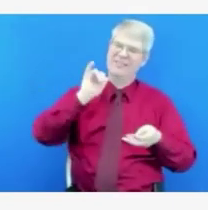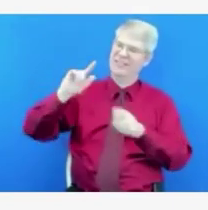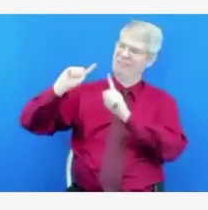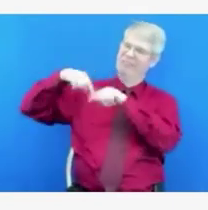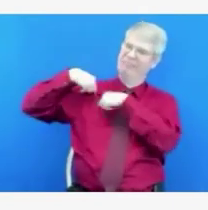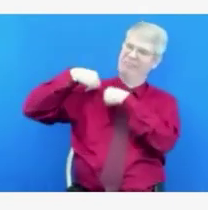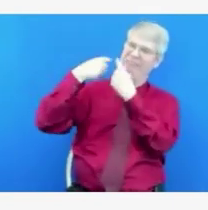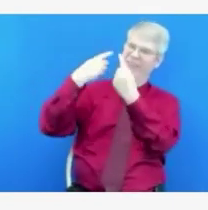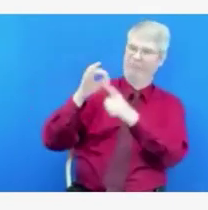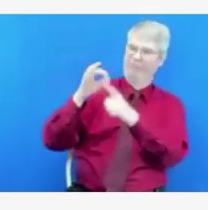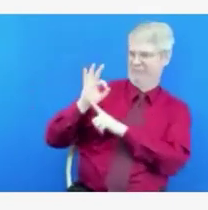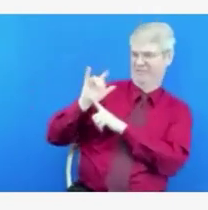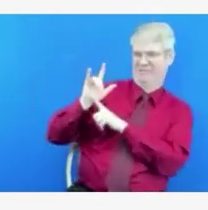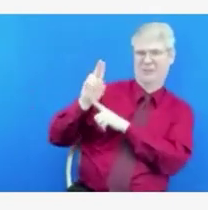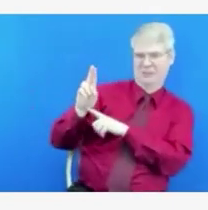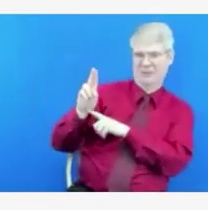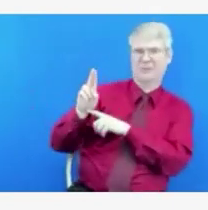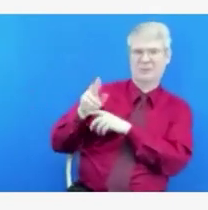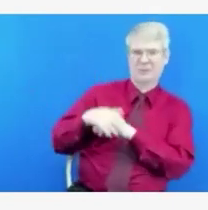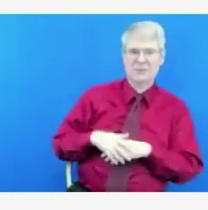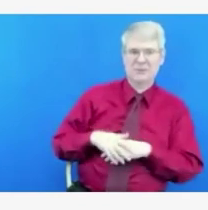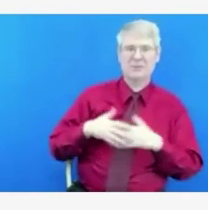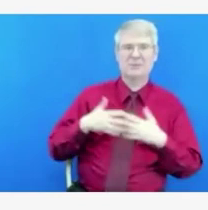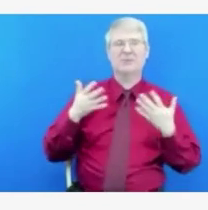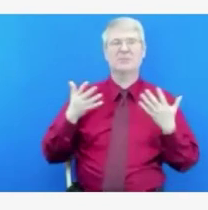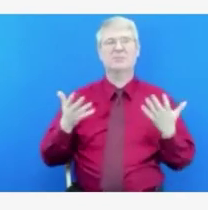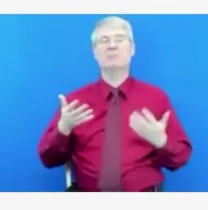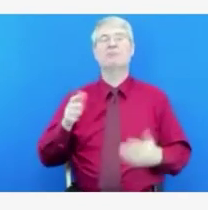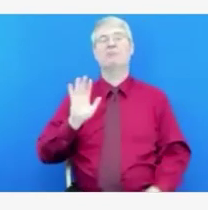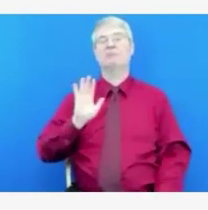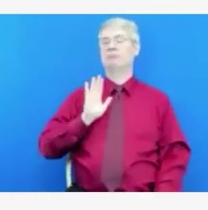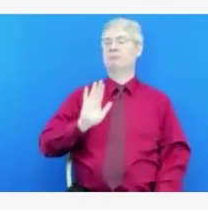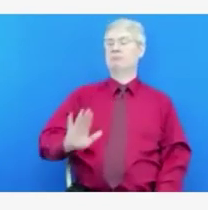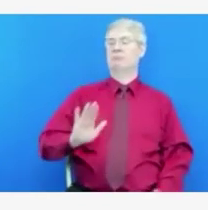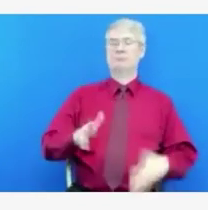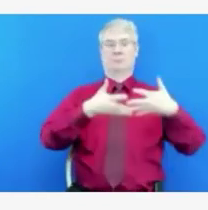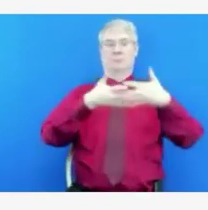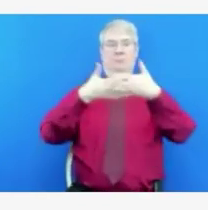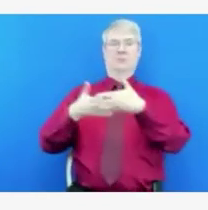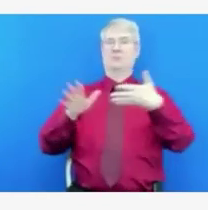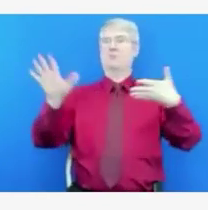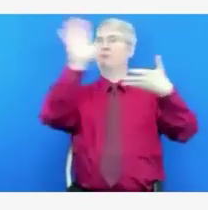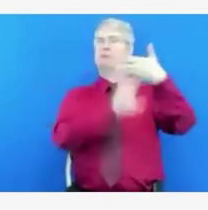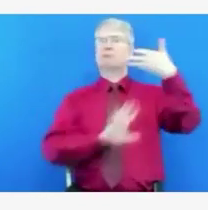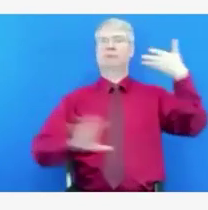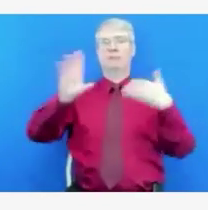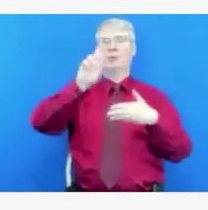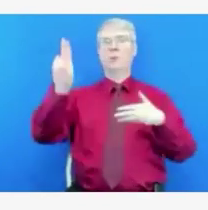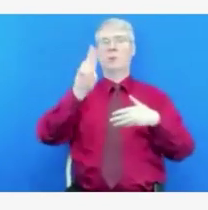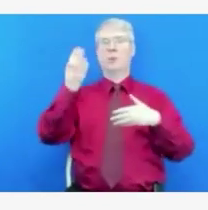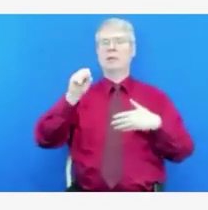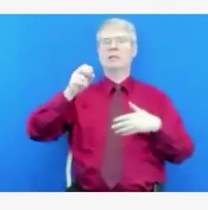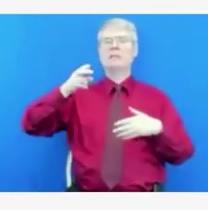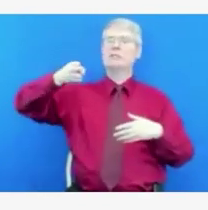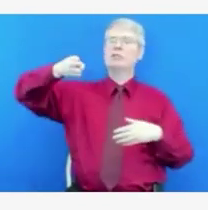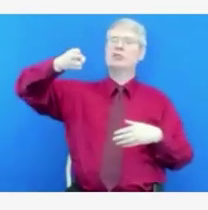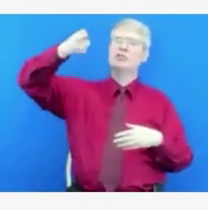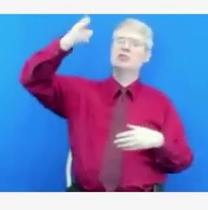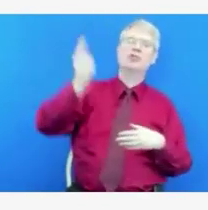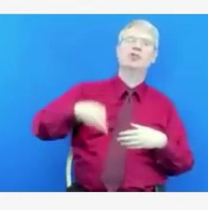doesn't seem to be pointing us towards this disease. And this vaccine is going to be something that we can eliminate,